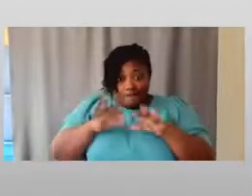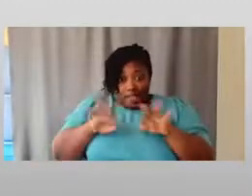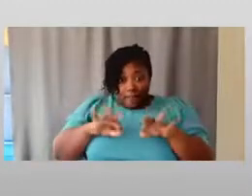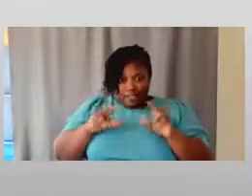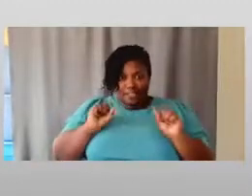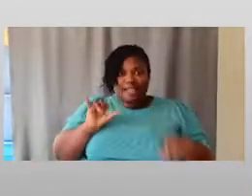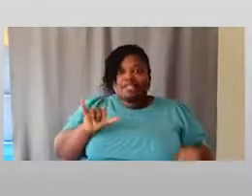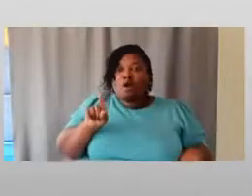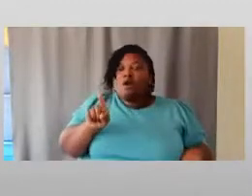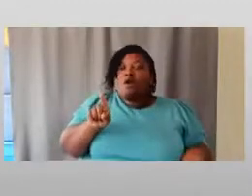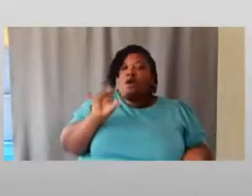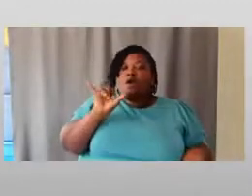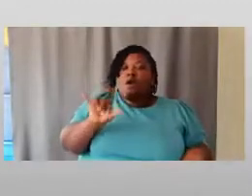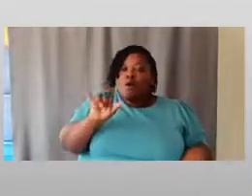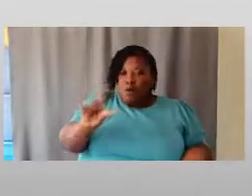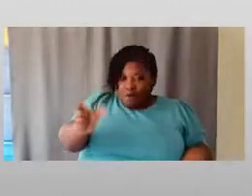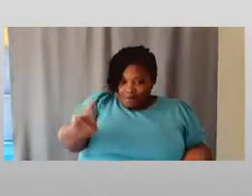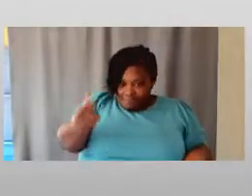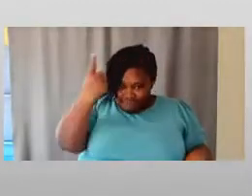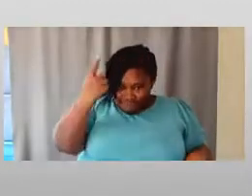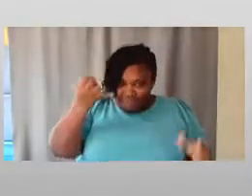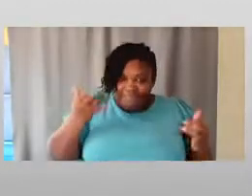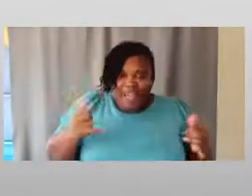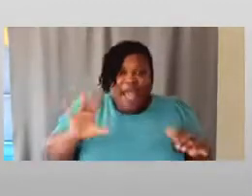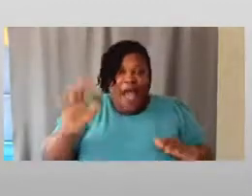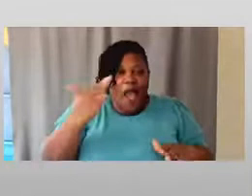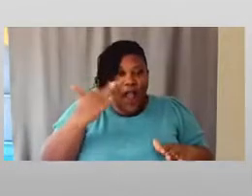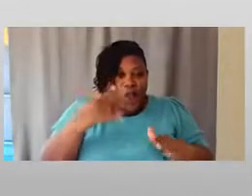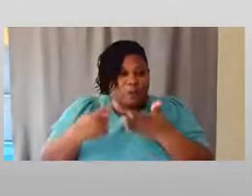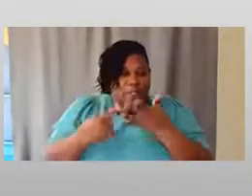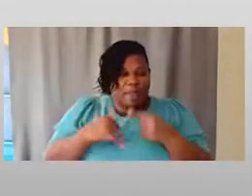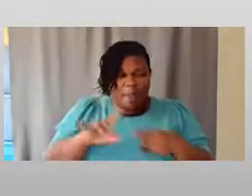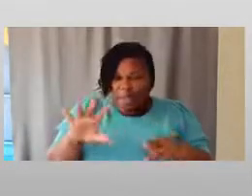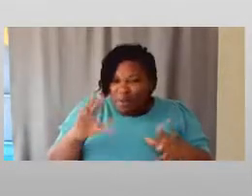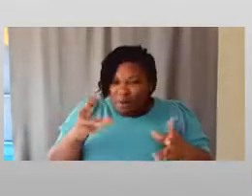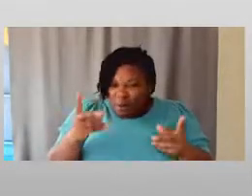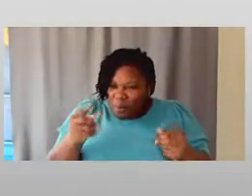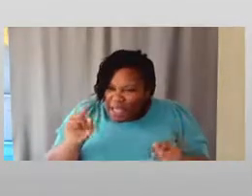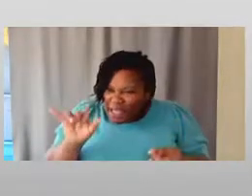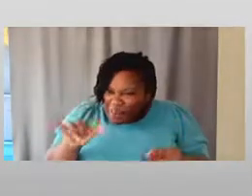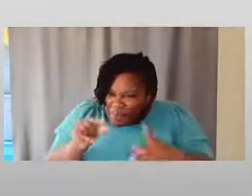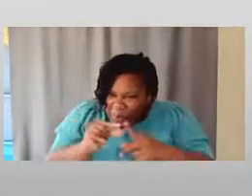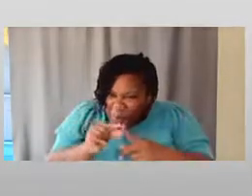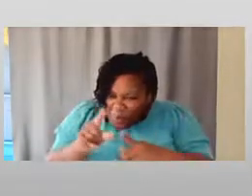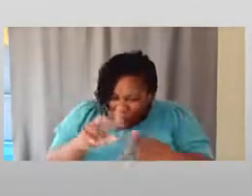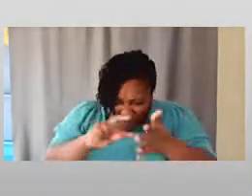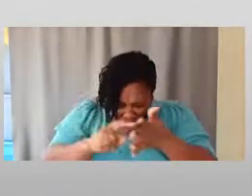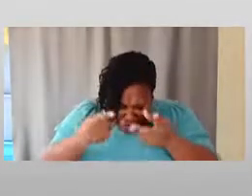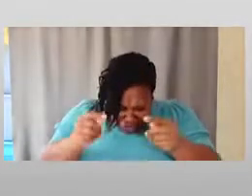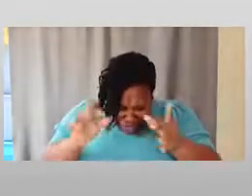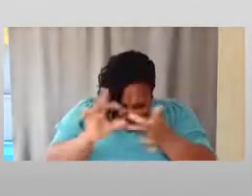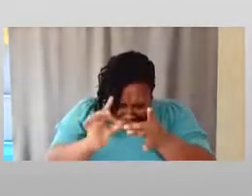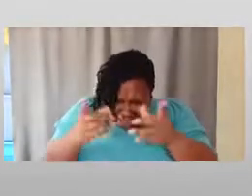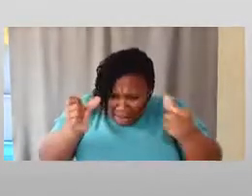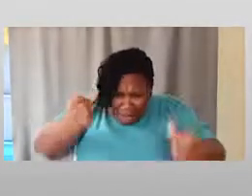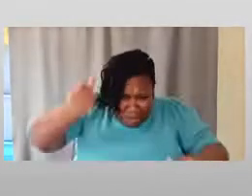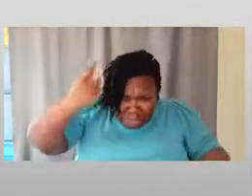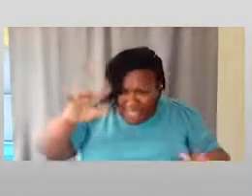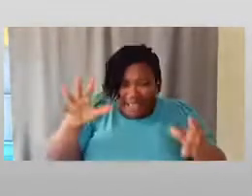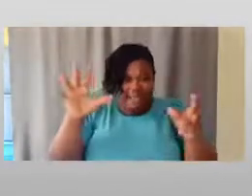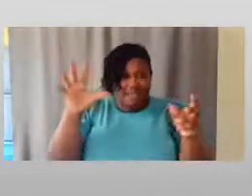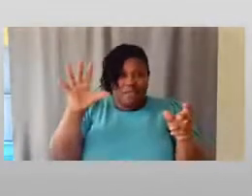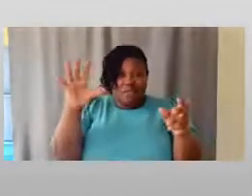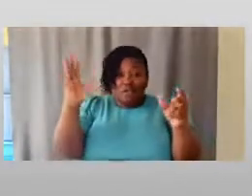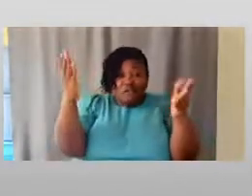can say, ah, okay, now I know what you're talking about. And the whole time I'm not like, what is this word? What are they trying to say? And then I missed the entire